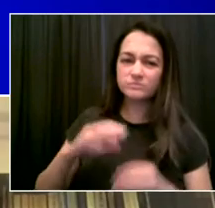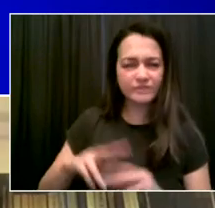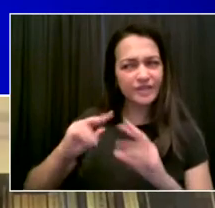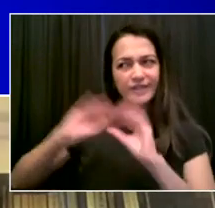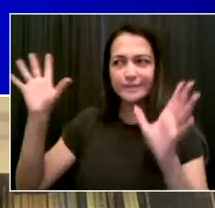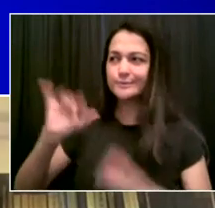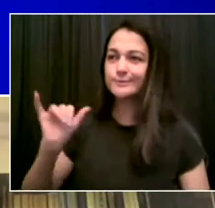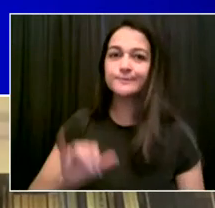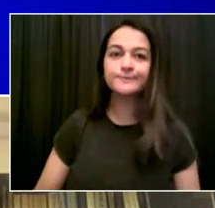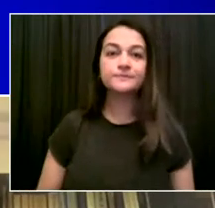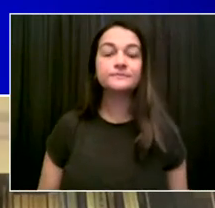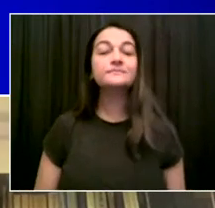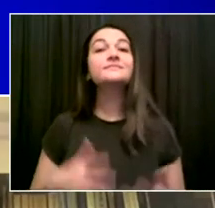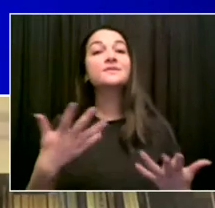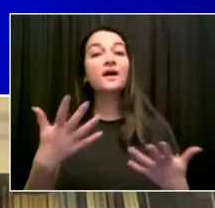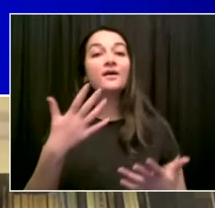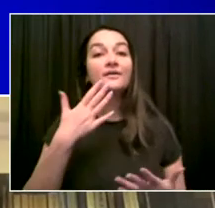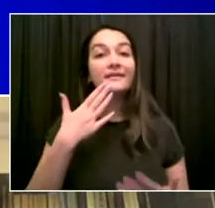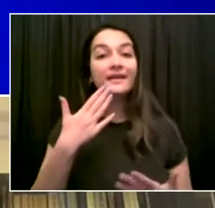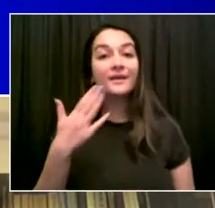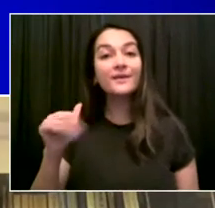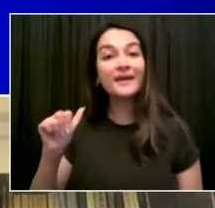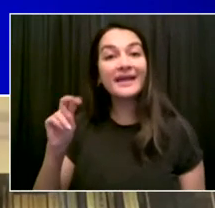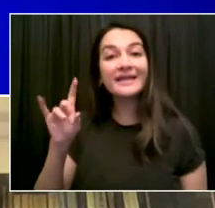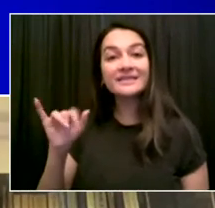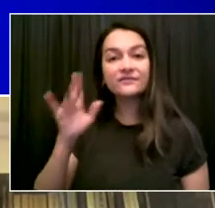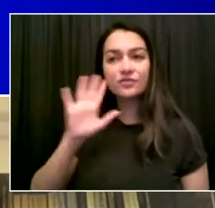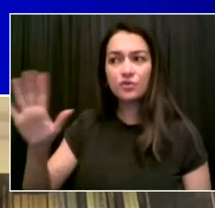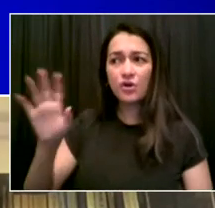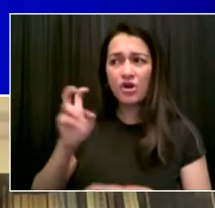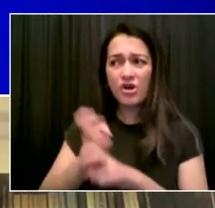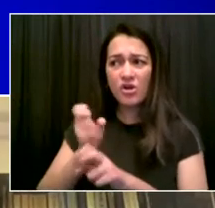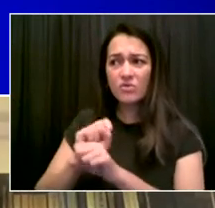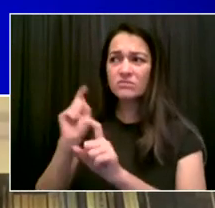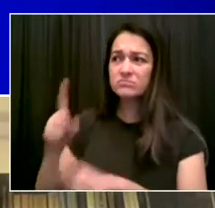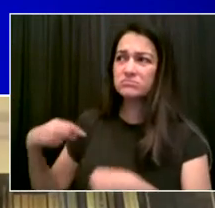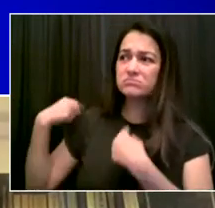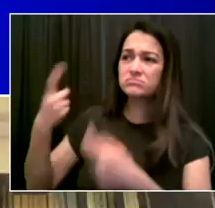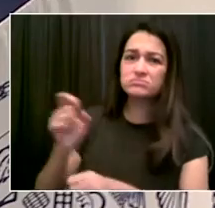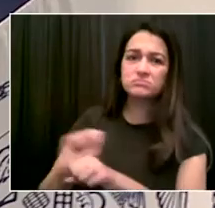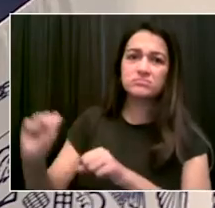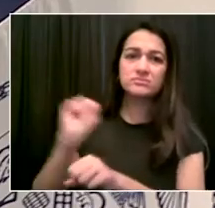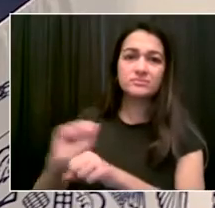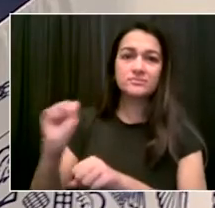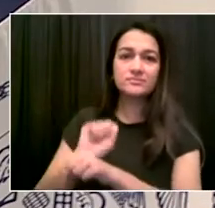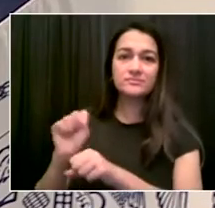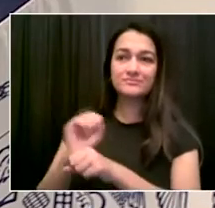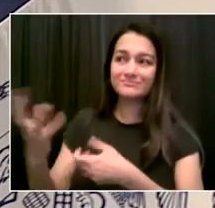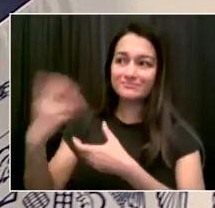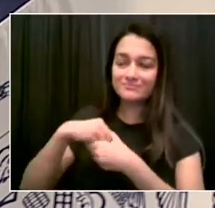so much to make sure Americans had access to health care. I really, really appreciate you. Thank you.